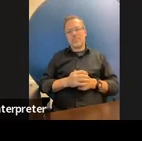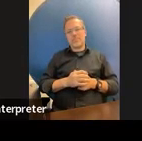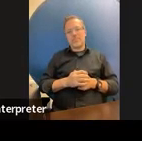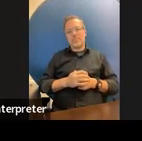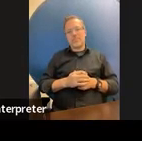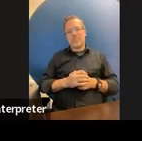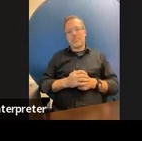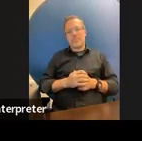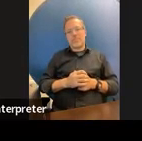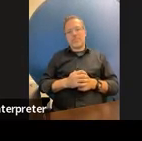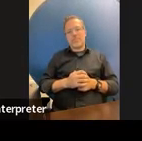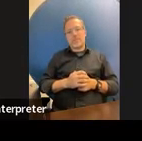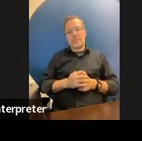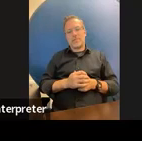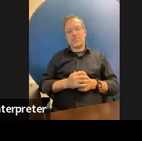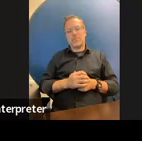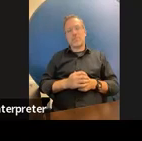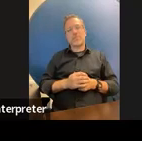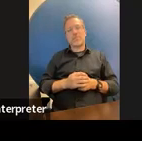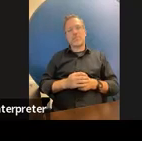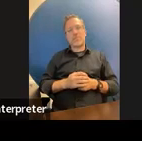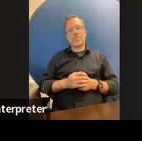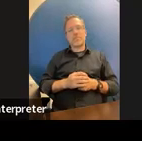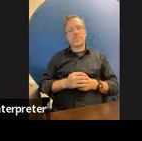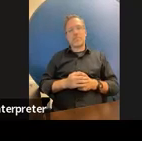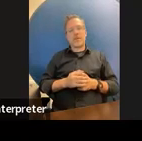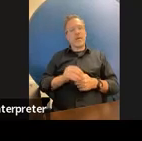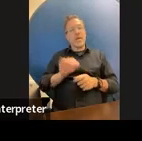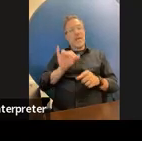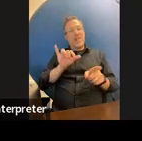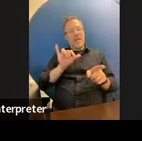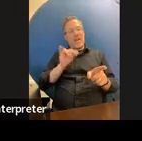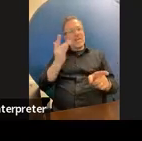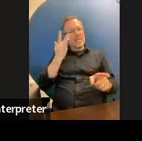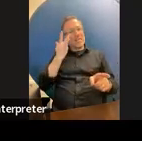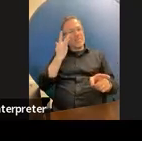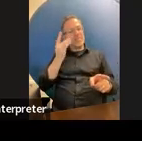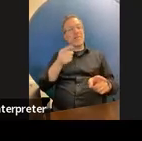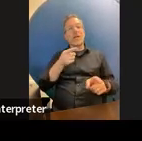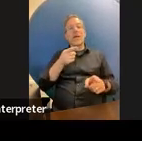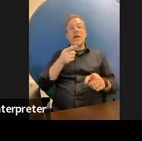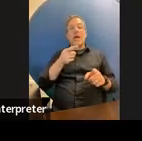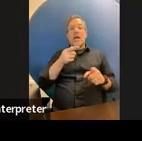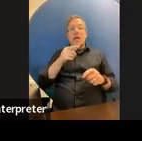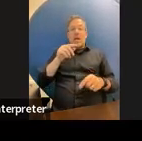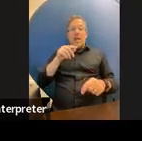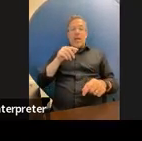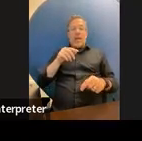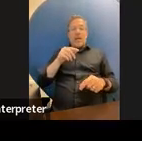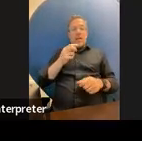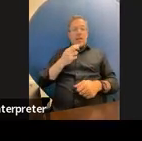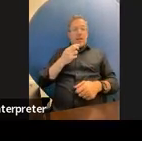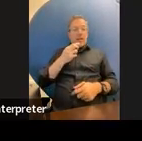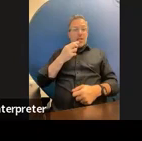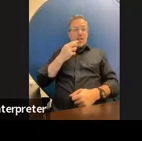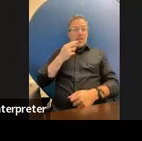out because this is the bane of my existence um the prompt on the iep